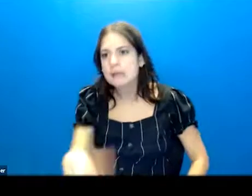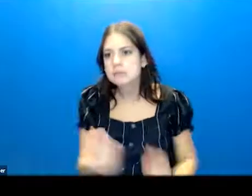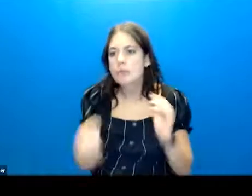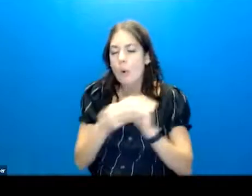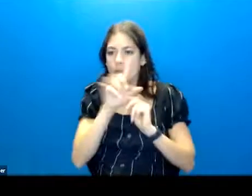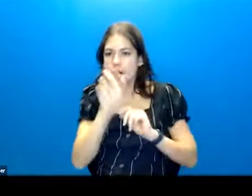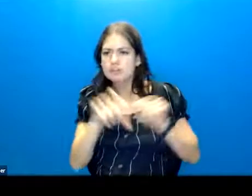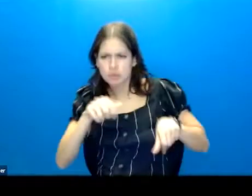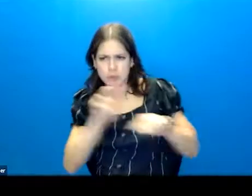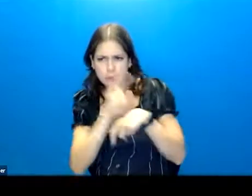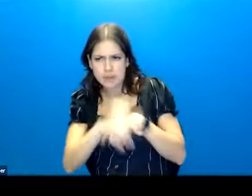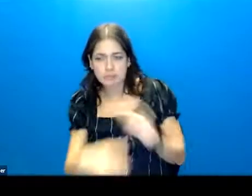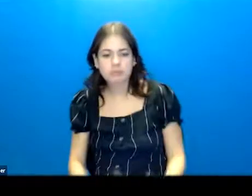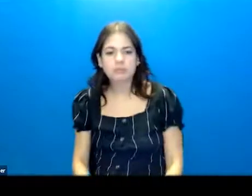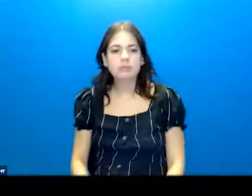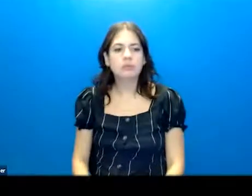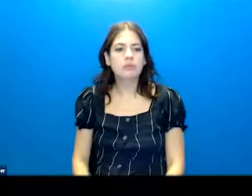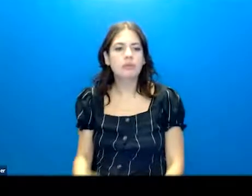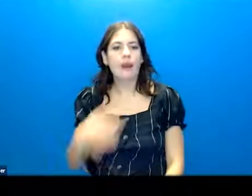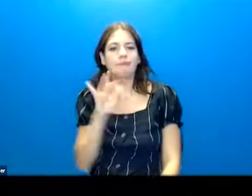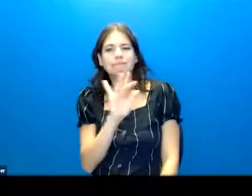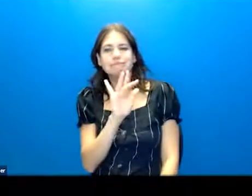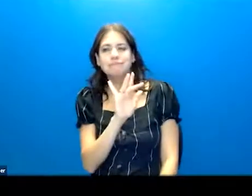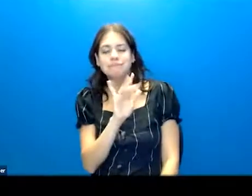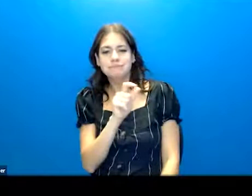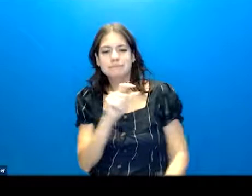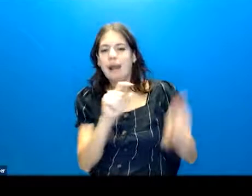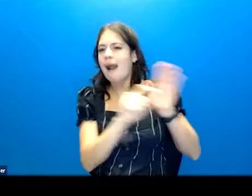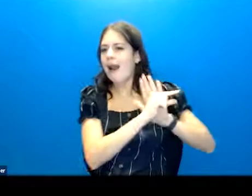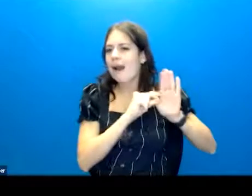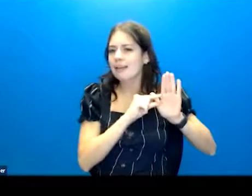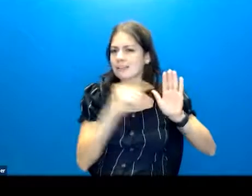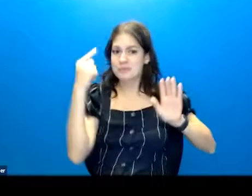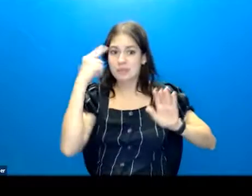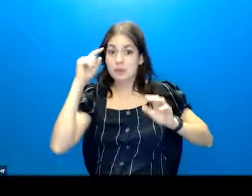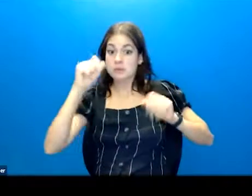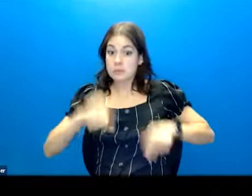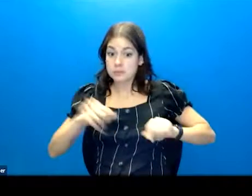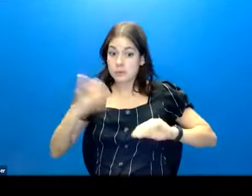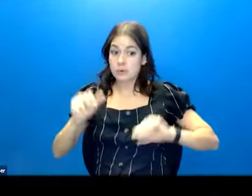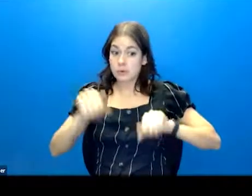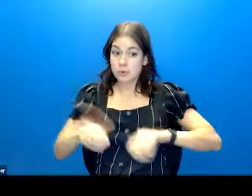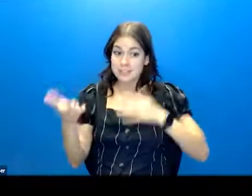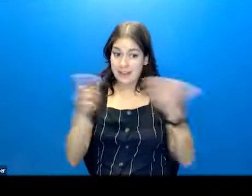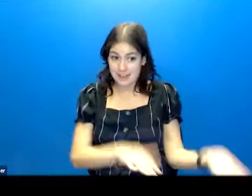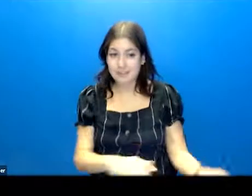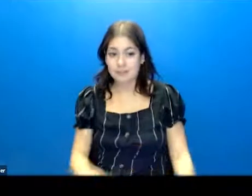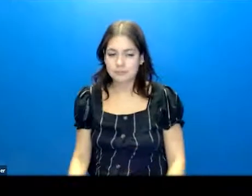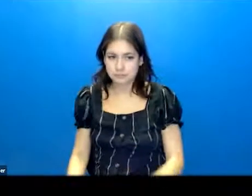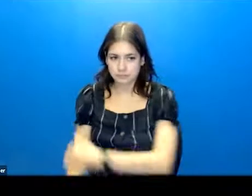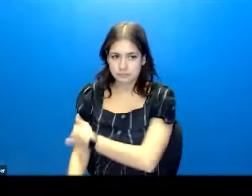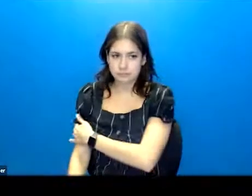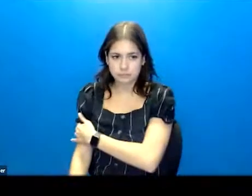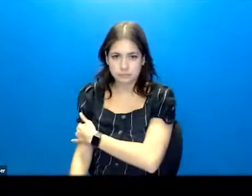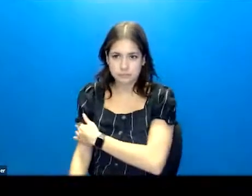to use those. There's, I highlighted this one. Did you think it was possible you could die from? That might help you infer intent. And then